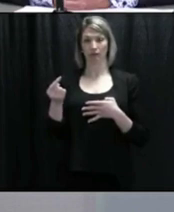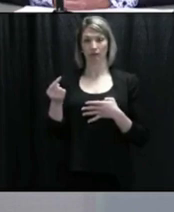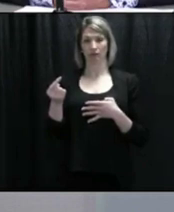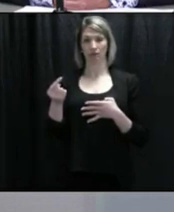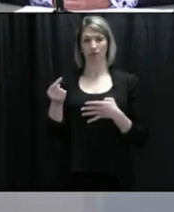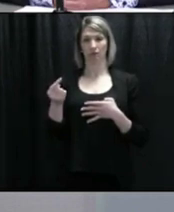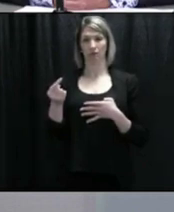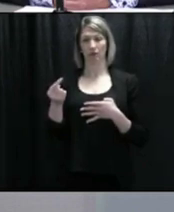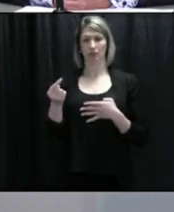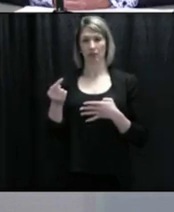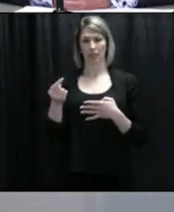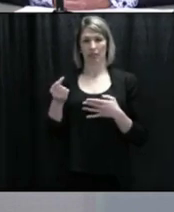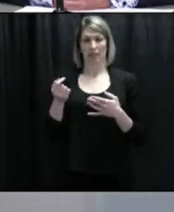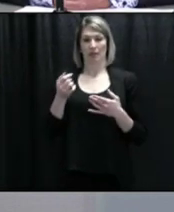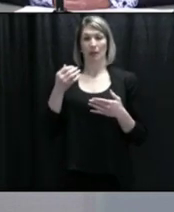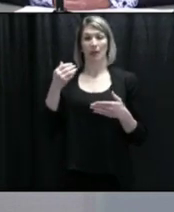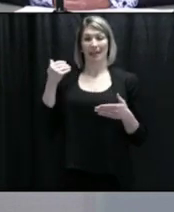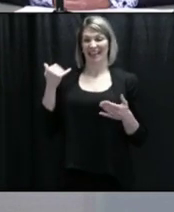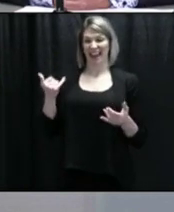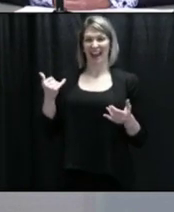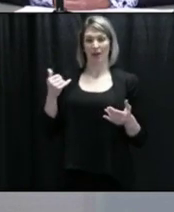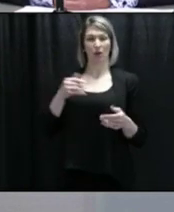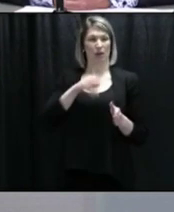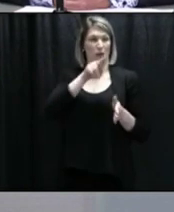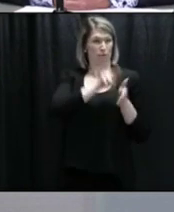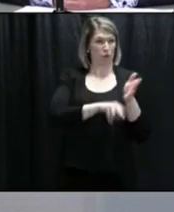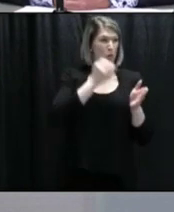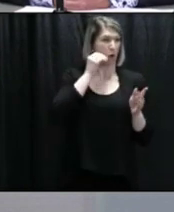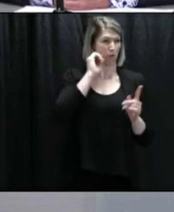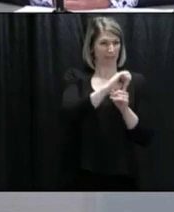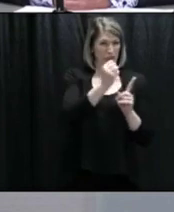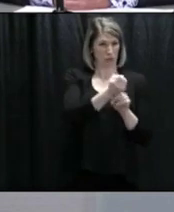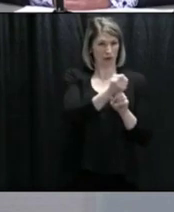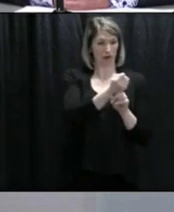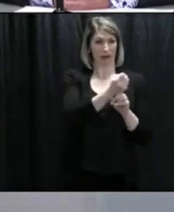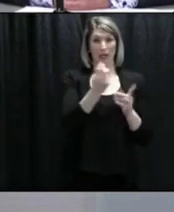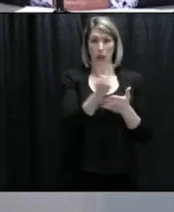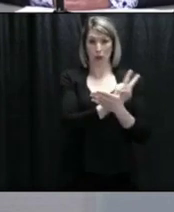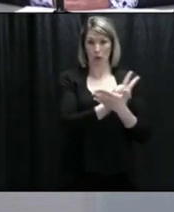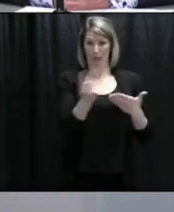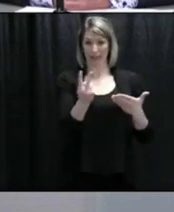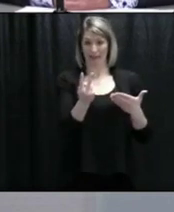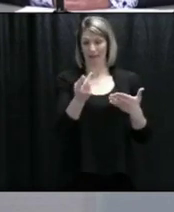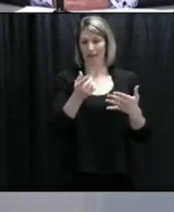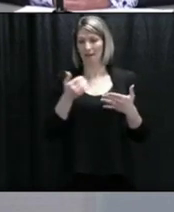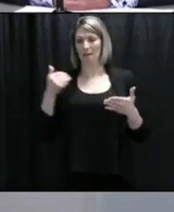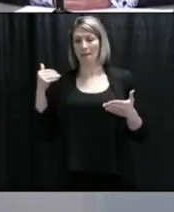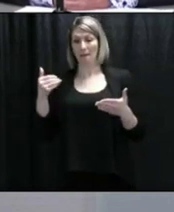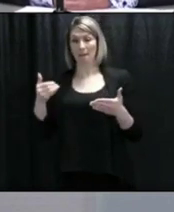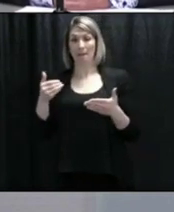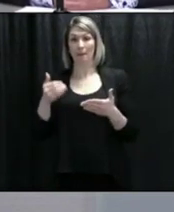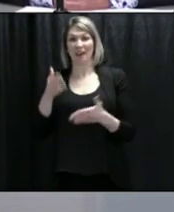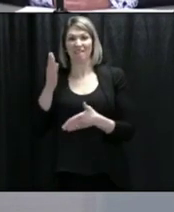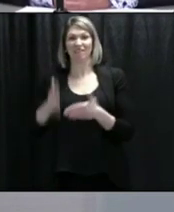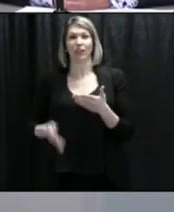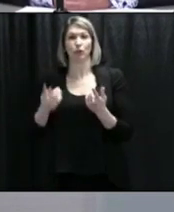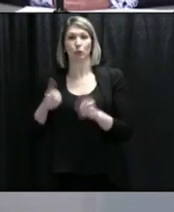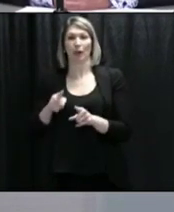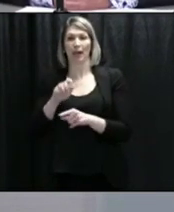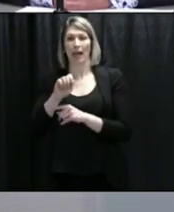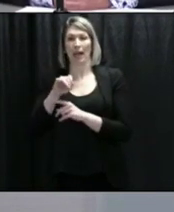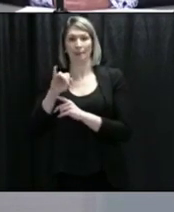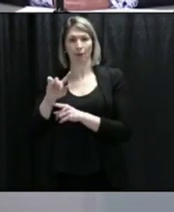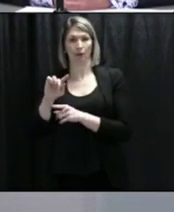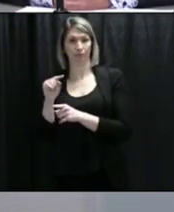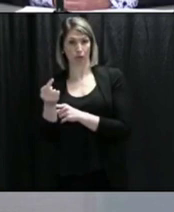that they have to self-isolate until a lot of people are wondering, what's going to happen after that date? If some, for example, haven't been tested, is it safe for